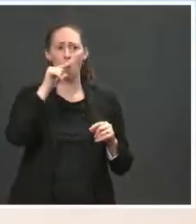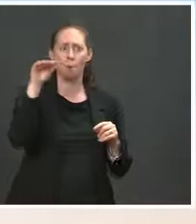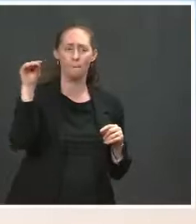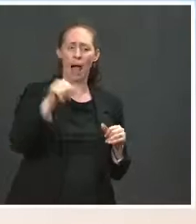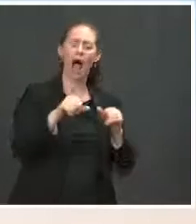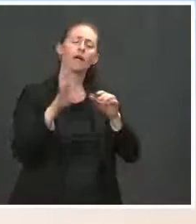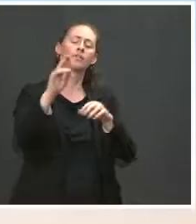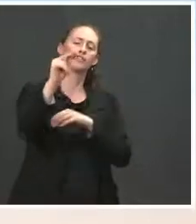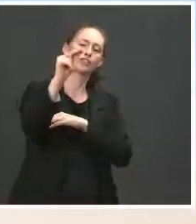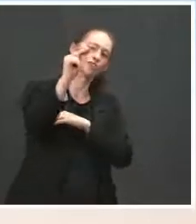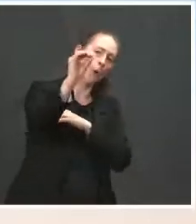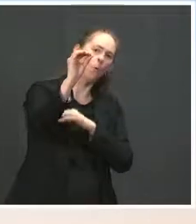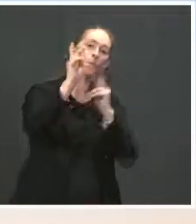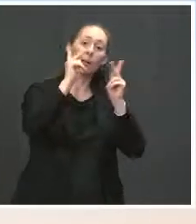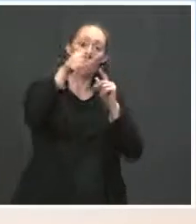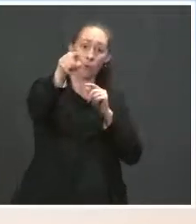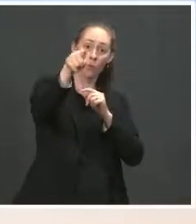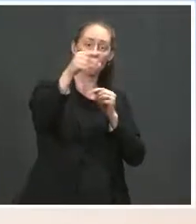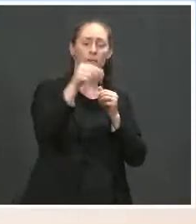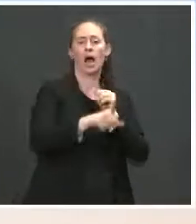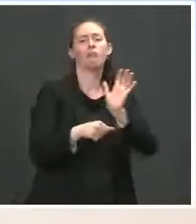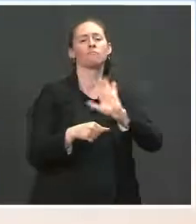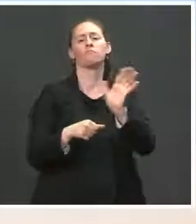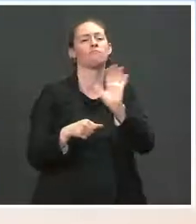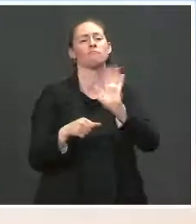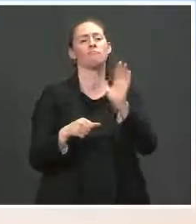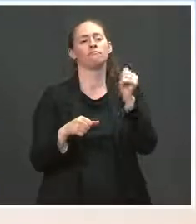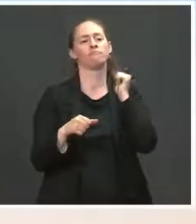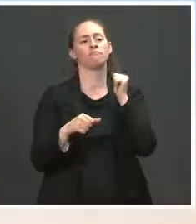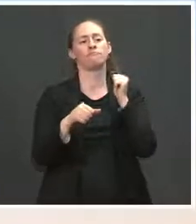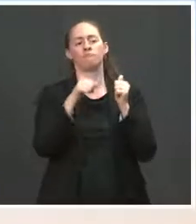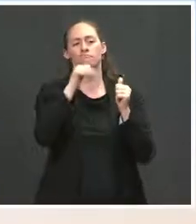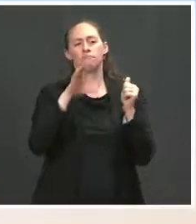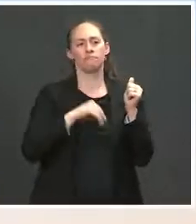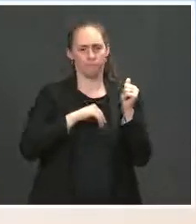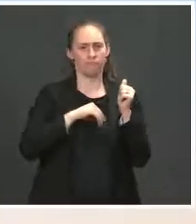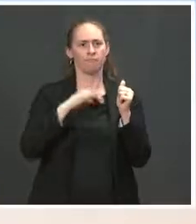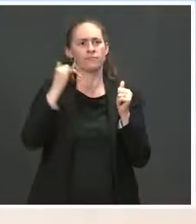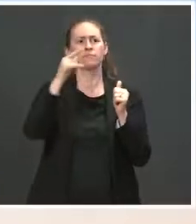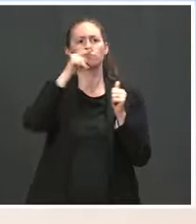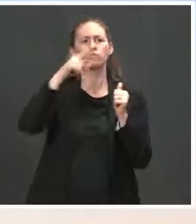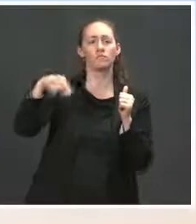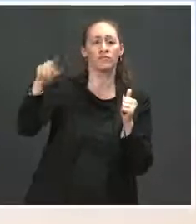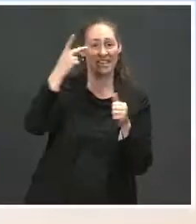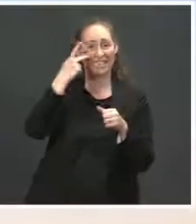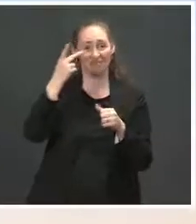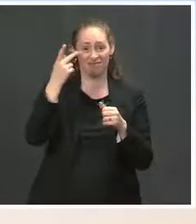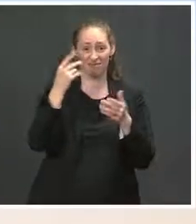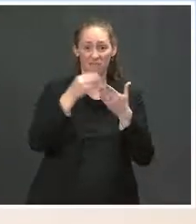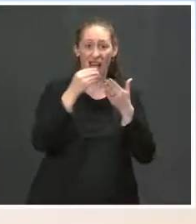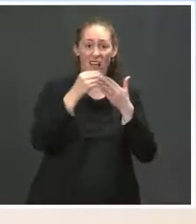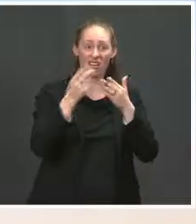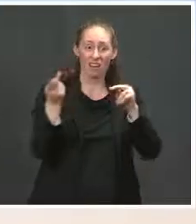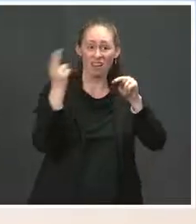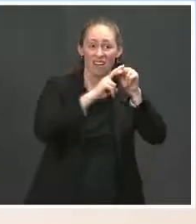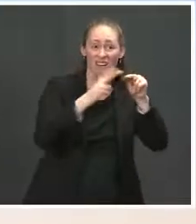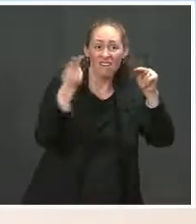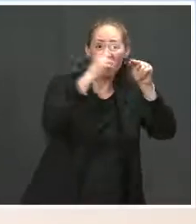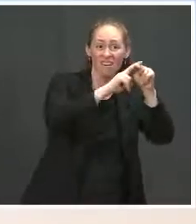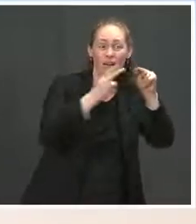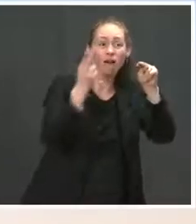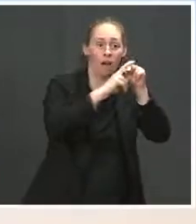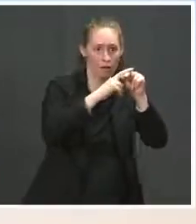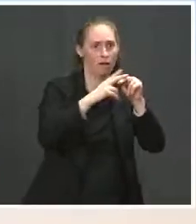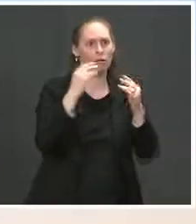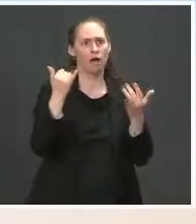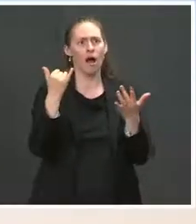As it relates to the capital gains rates and the top margins that you've seen reported out there, you know, the President's bottom line is that people making